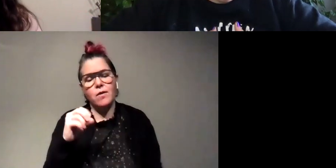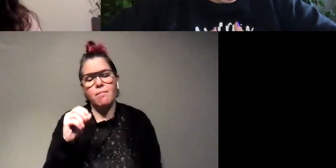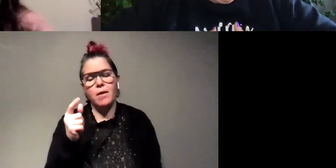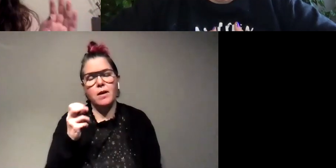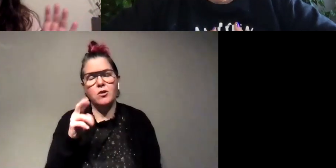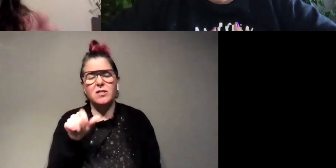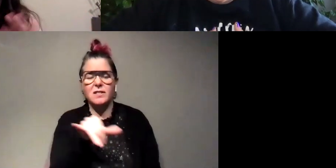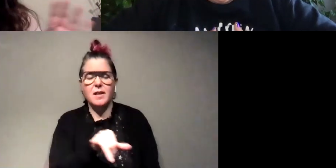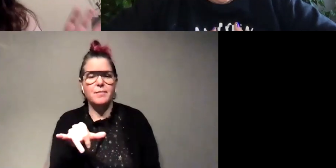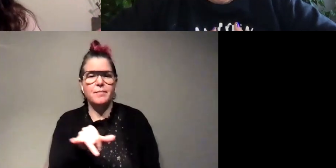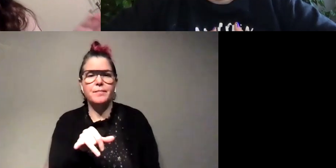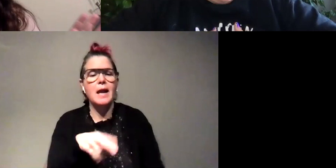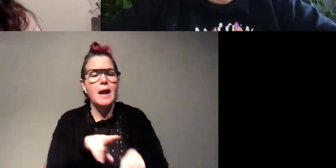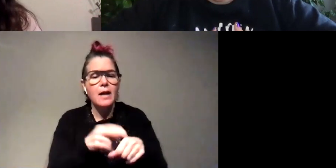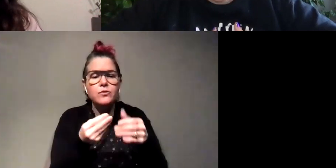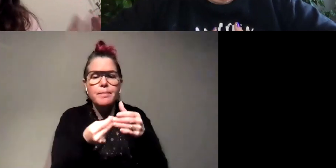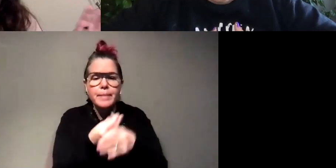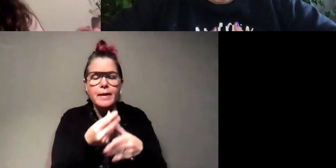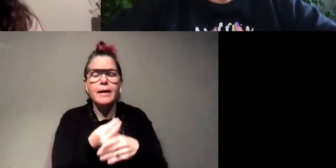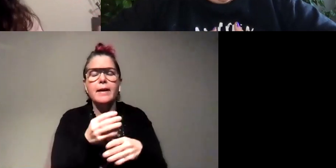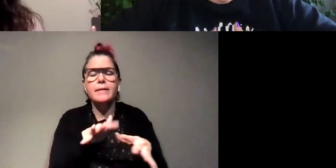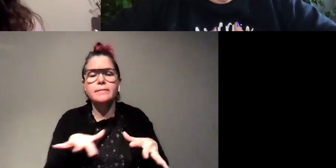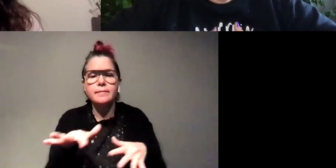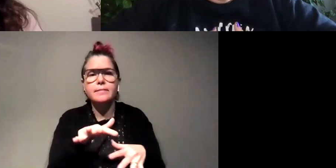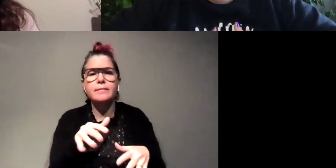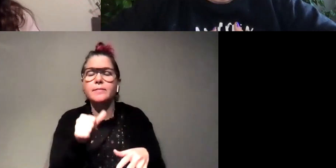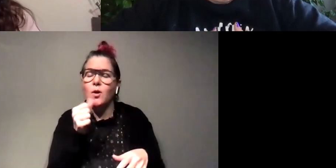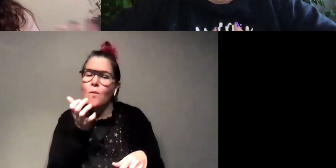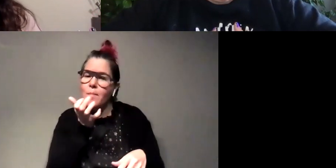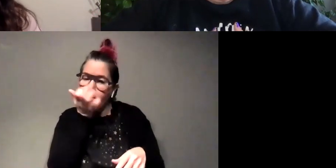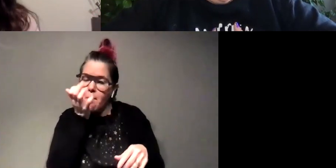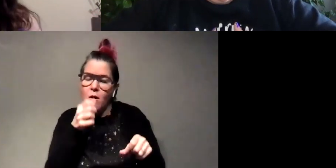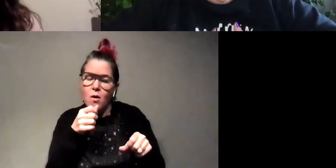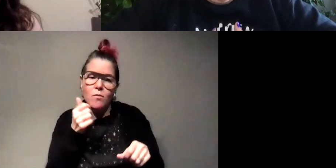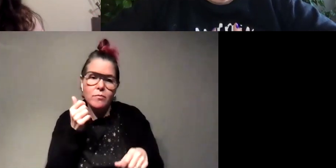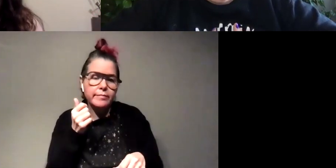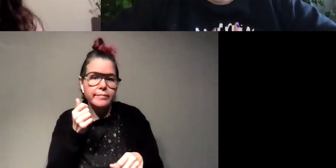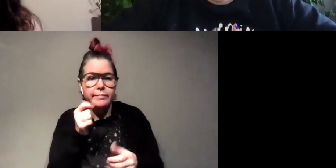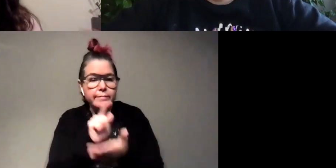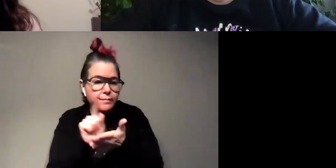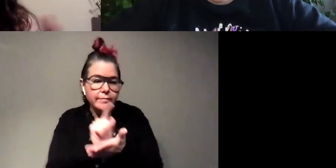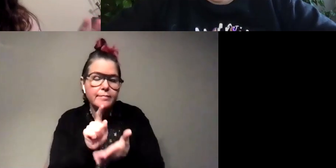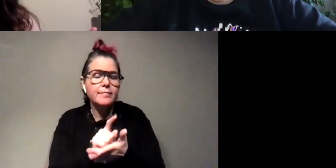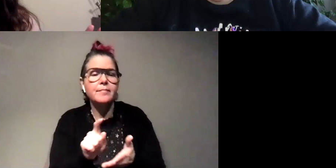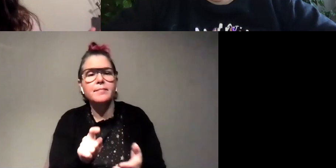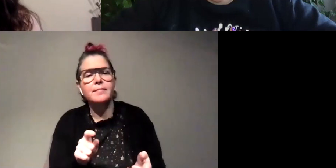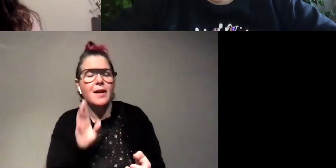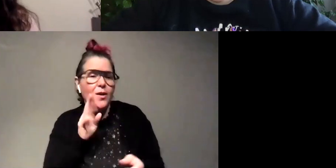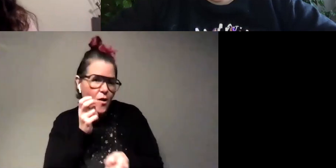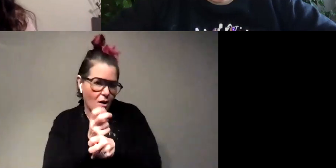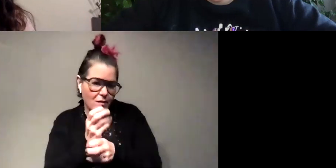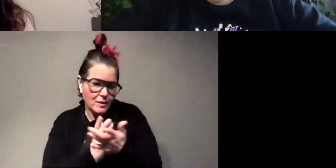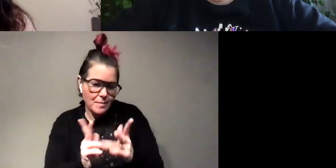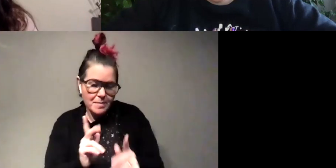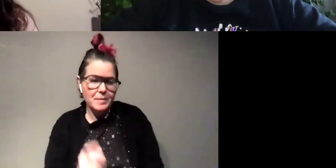too so like natural plants and stuff around maybe don't mow your grass every week which i know is hard for some of us